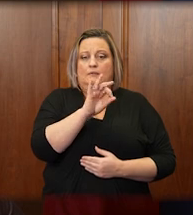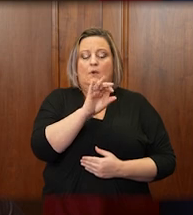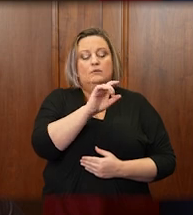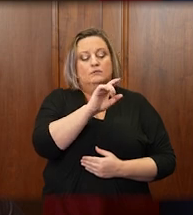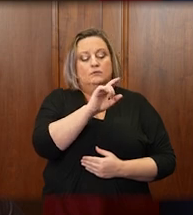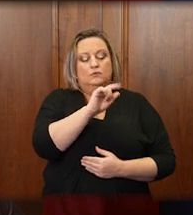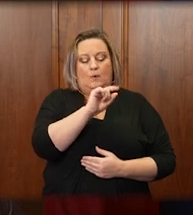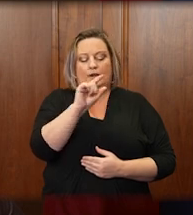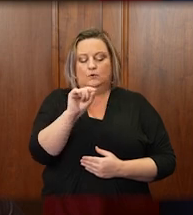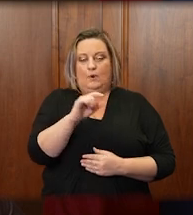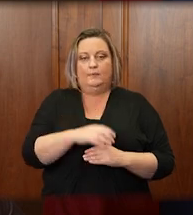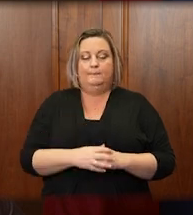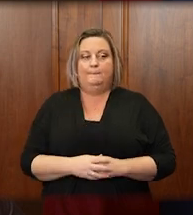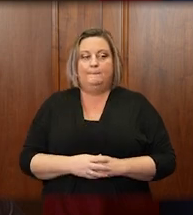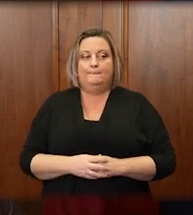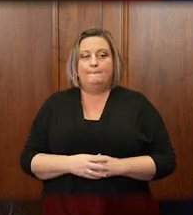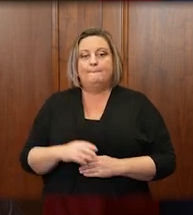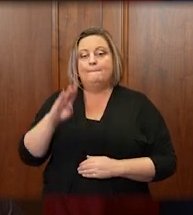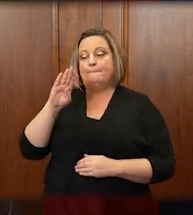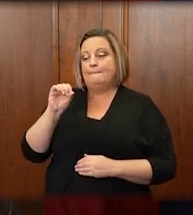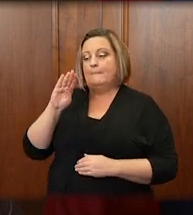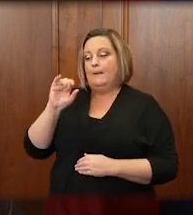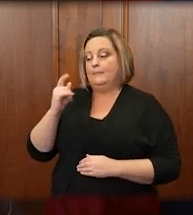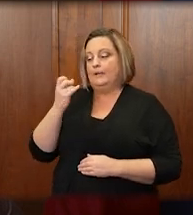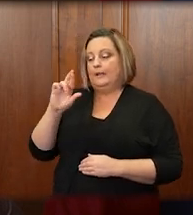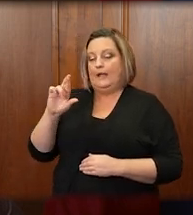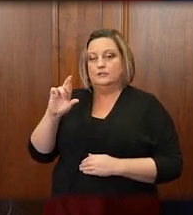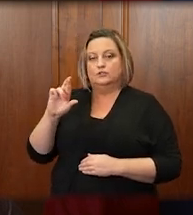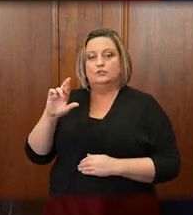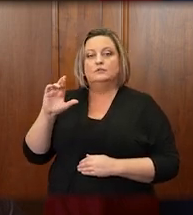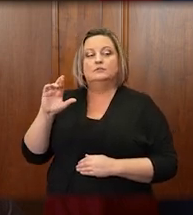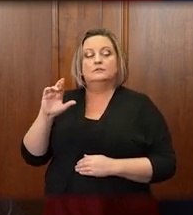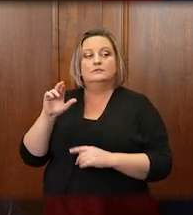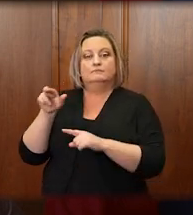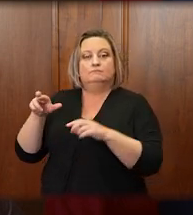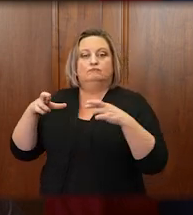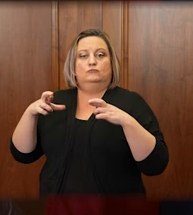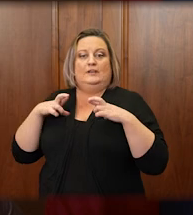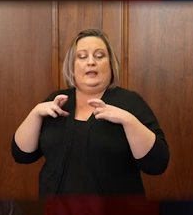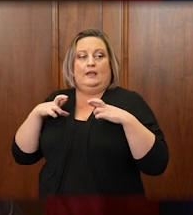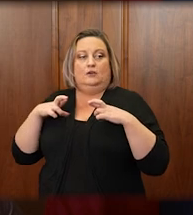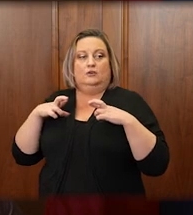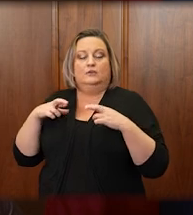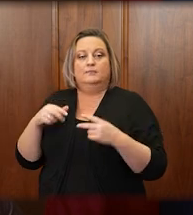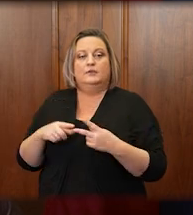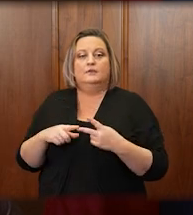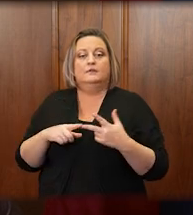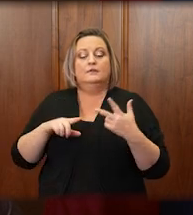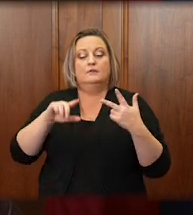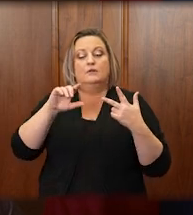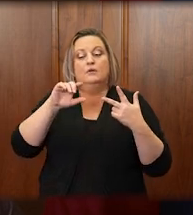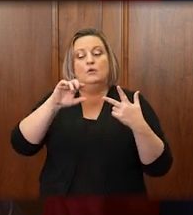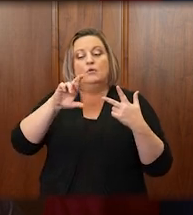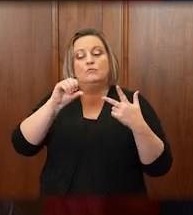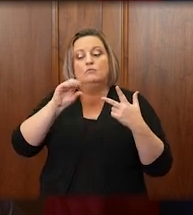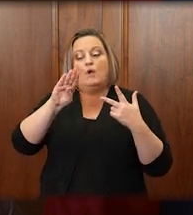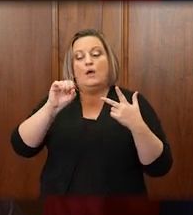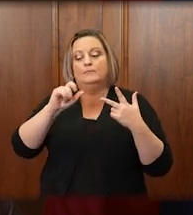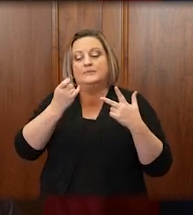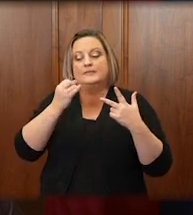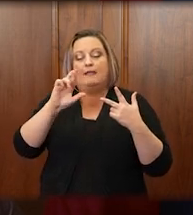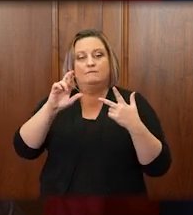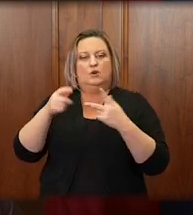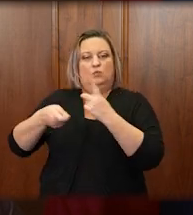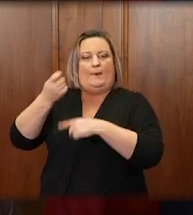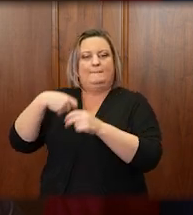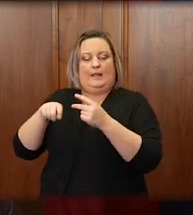Judge Bob Castor, long-time circuit judge sitting in Albany County, retired, retired, Judge Rob Sanford replaced him on